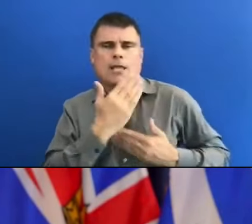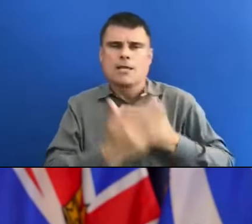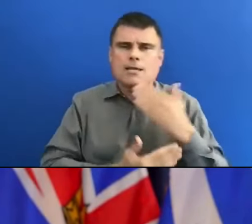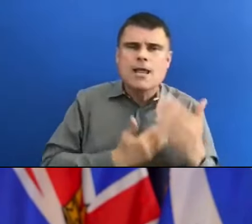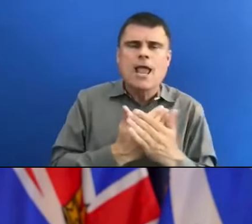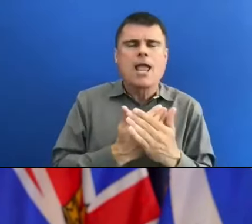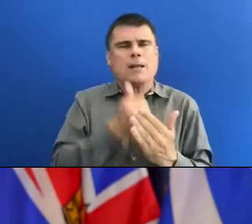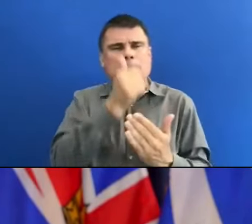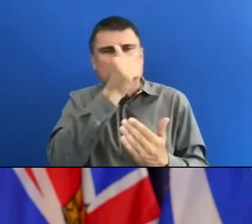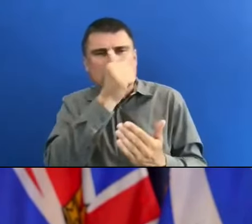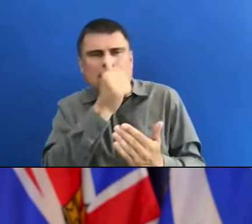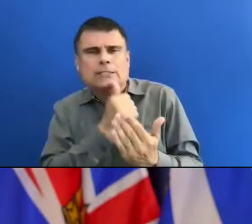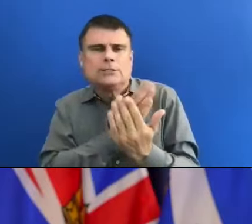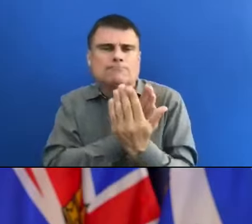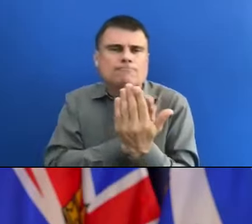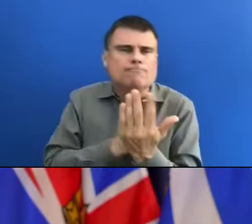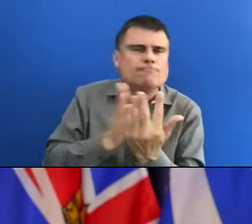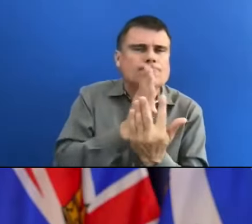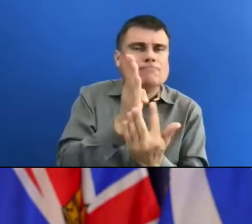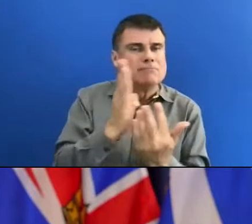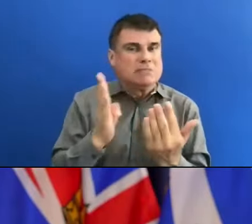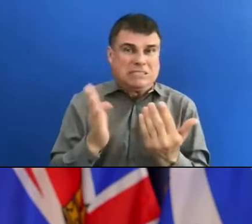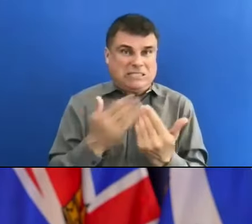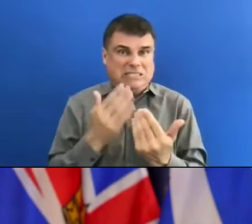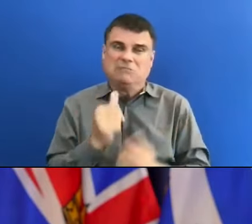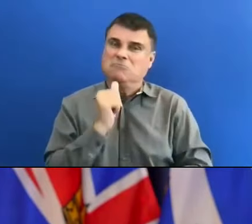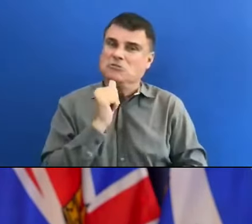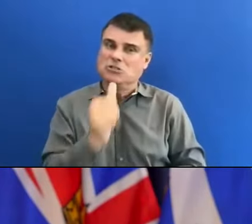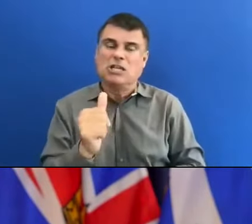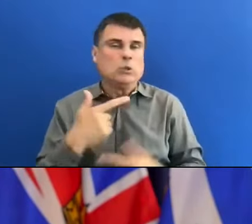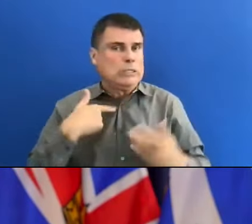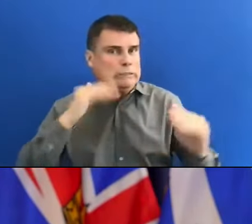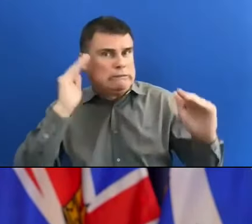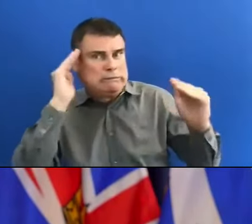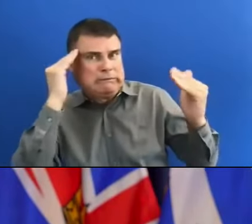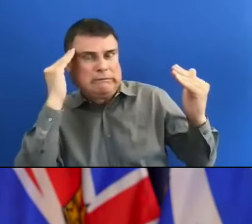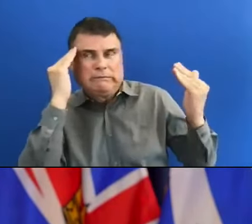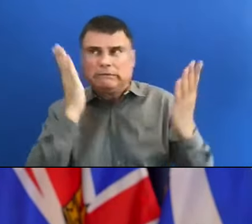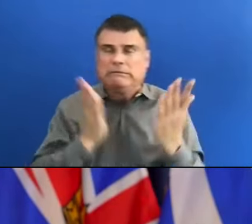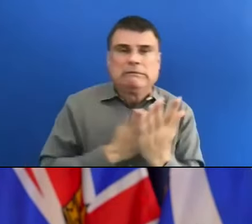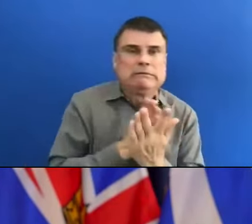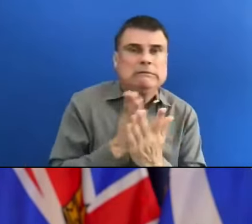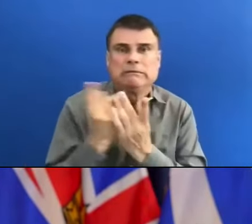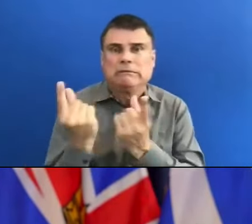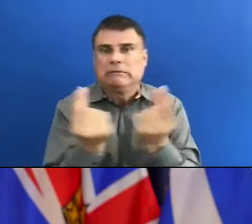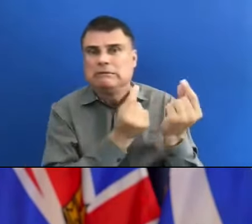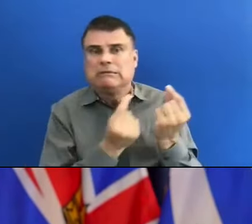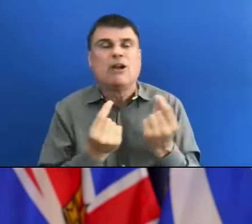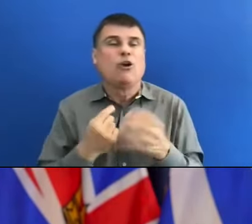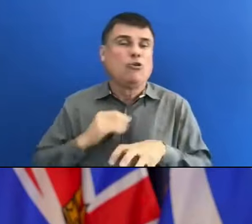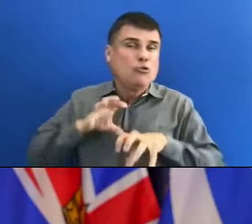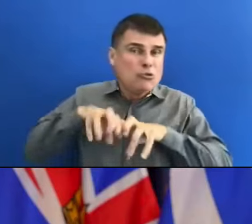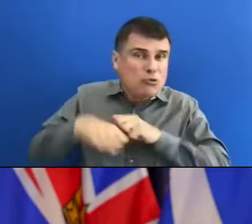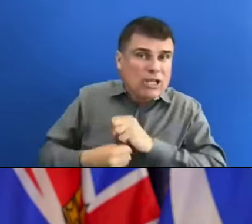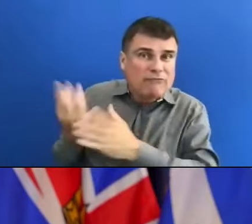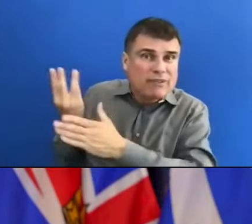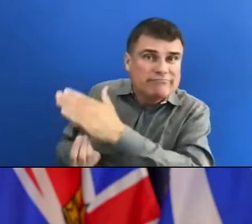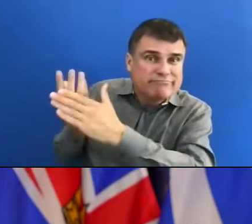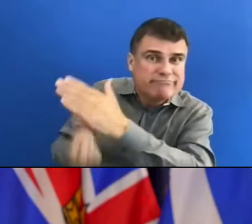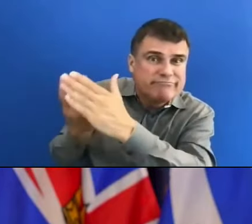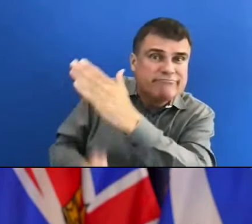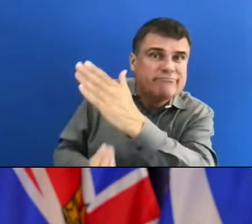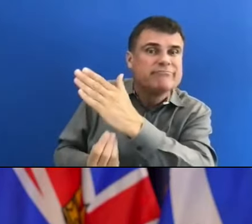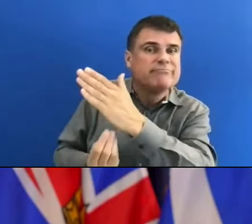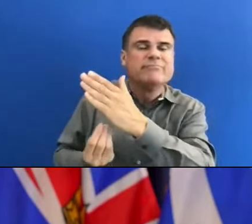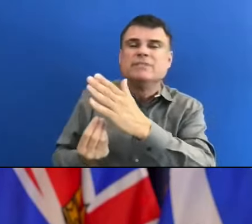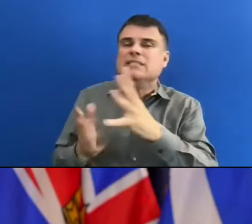When our worries were great, our sorrows deep and our patients thin, we drew upon these traits and in doing so, help